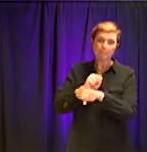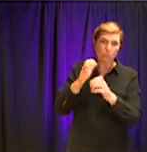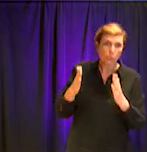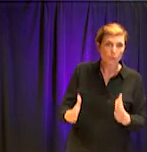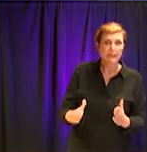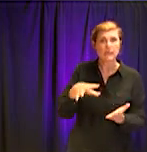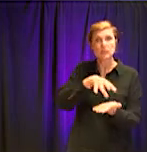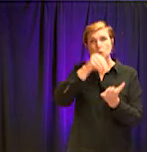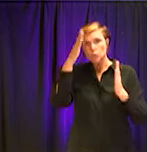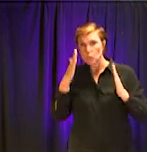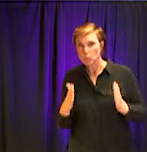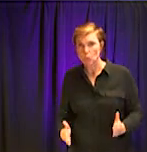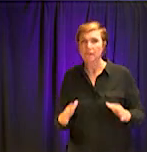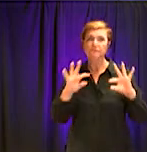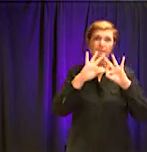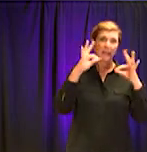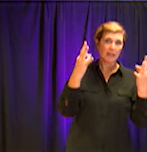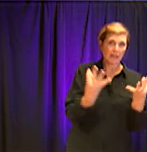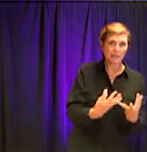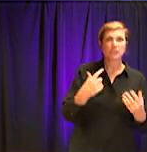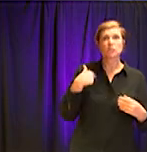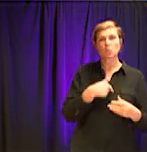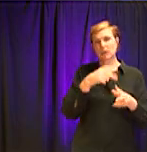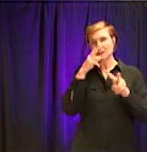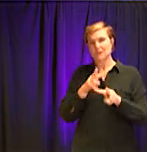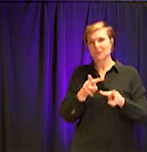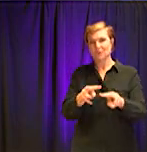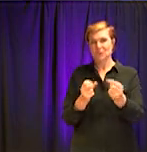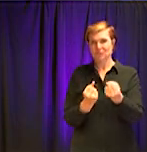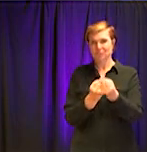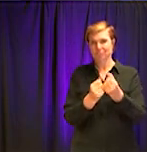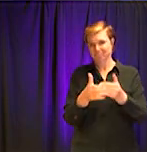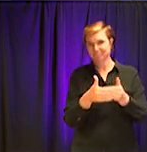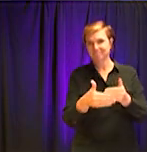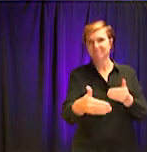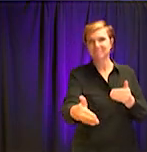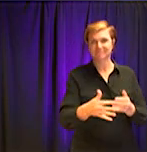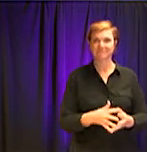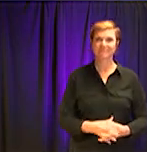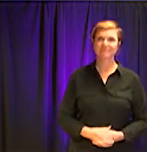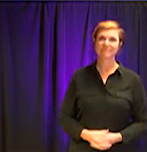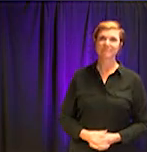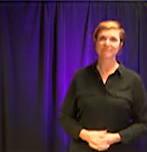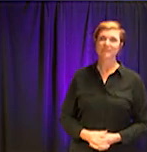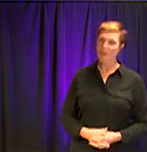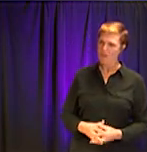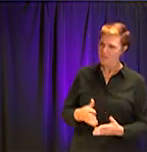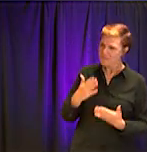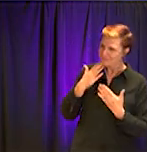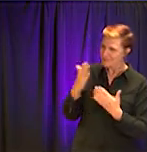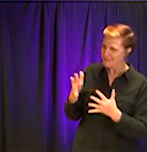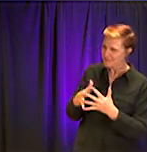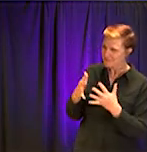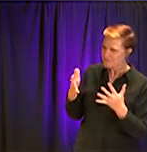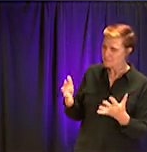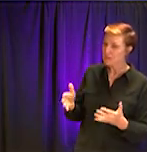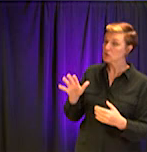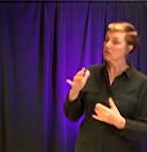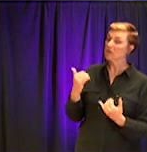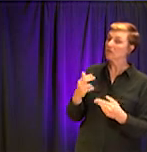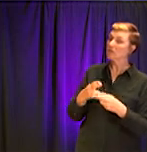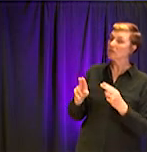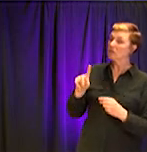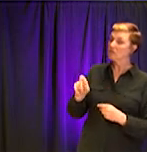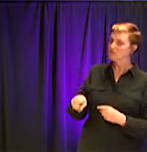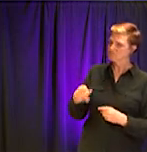and we look forward to continuing to serve you during this time. Thank you so much. Quick question here. Technology is